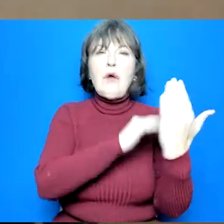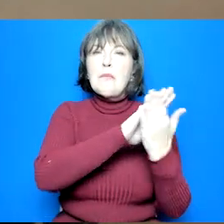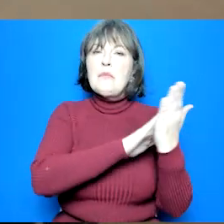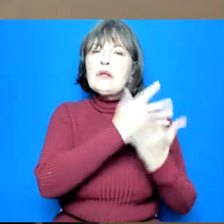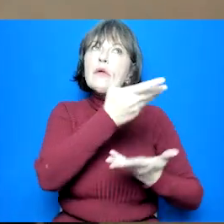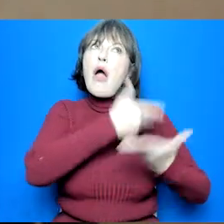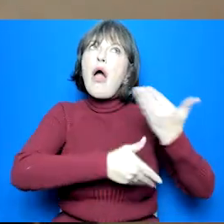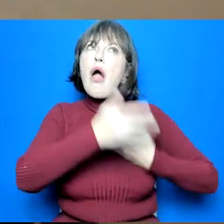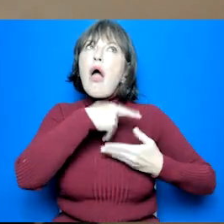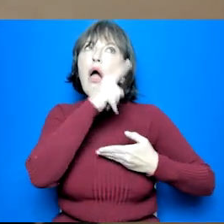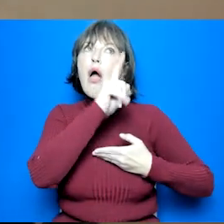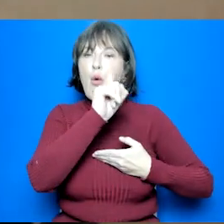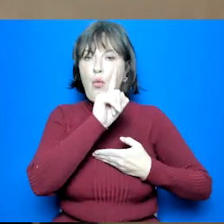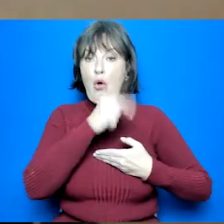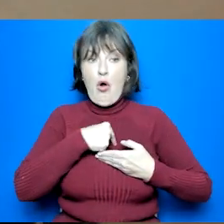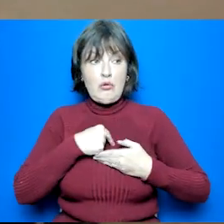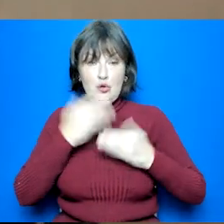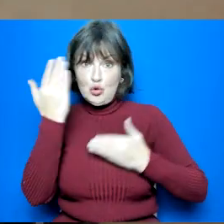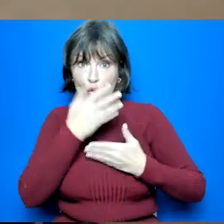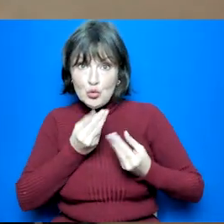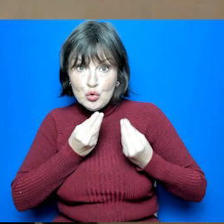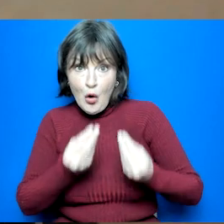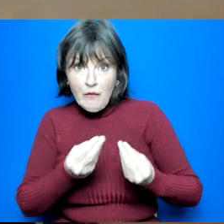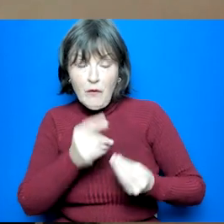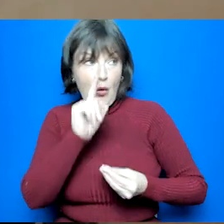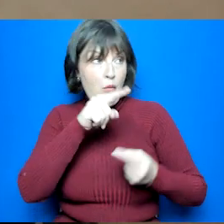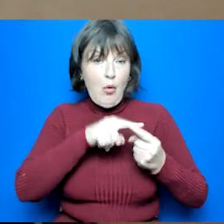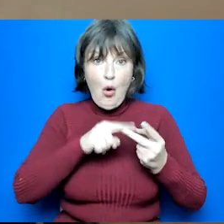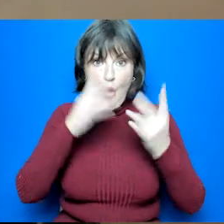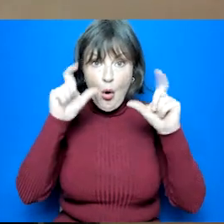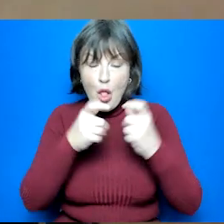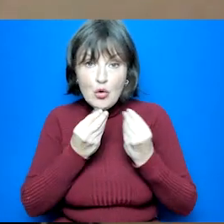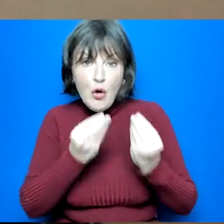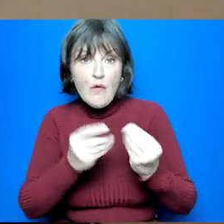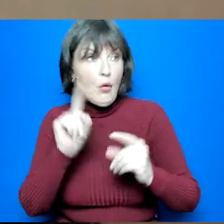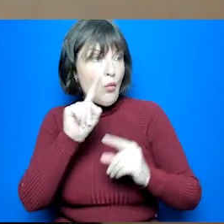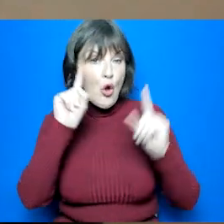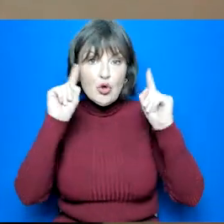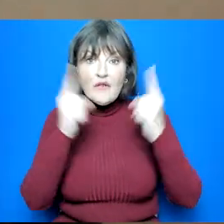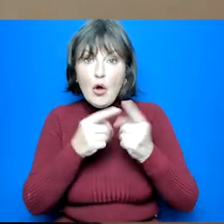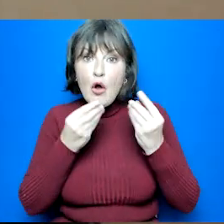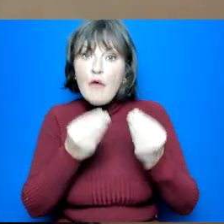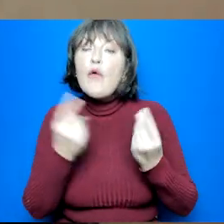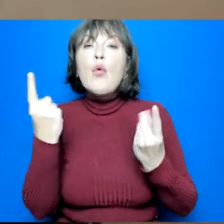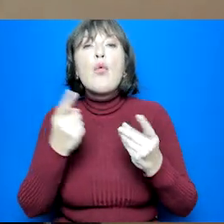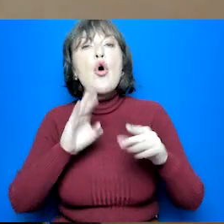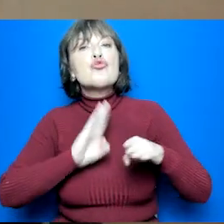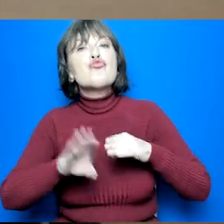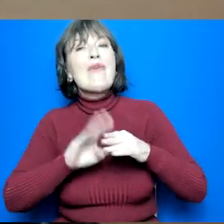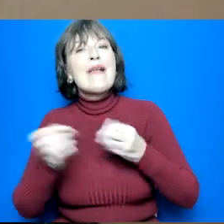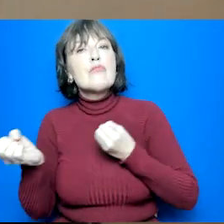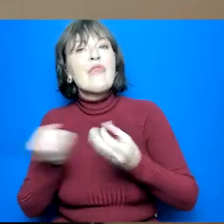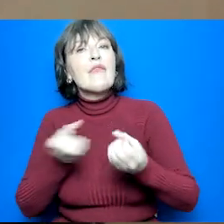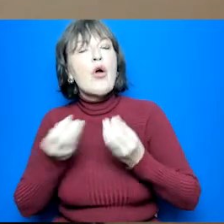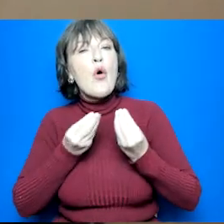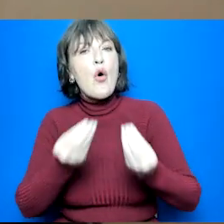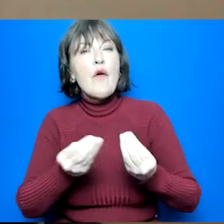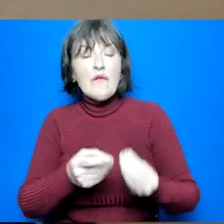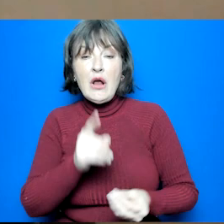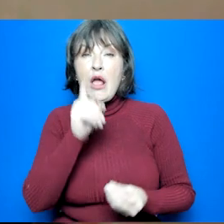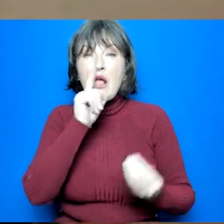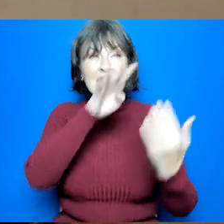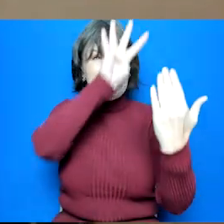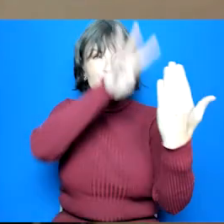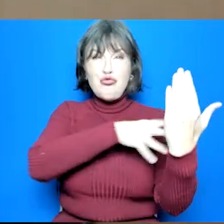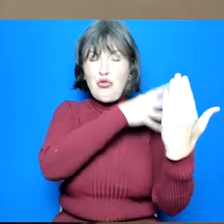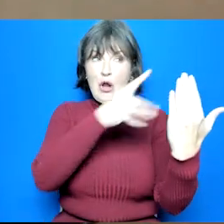offered by schools colleges universities and training providers when you if you do have a look at it it can look like quite a lot of information